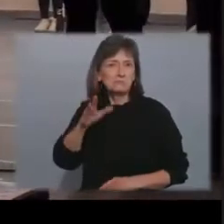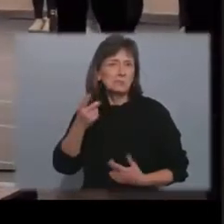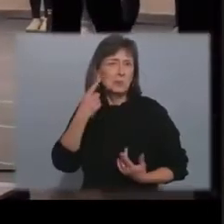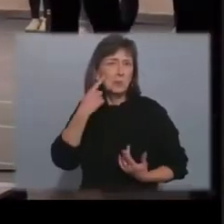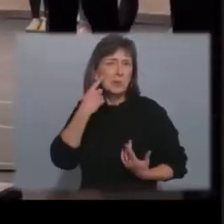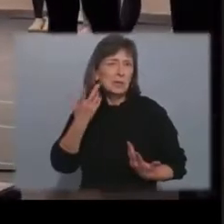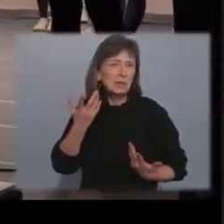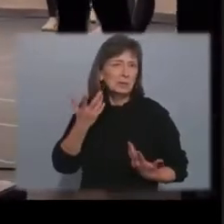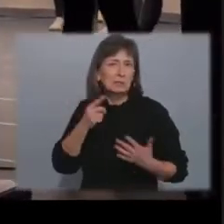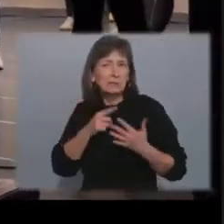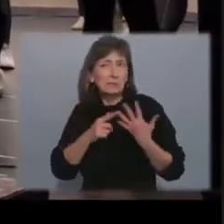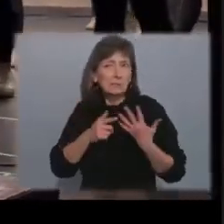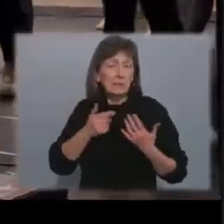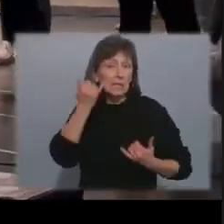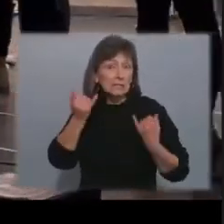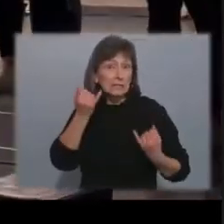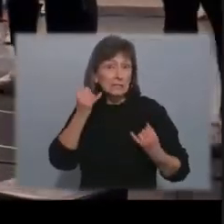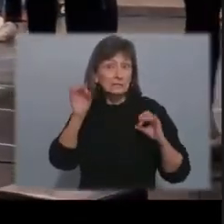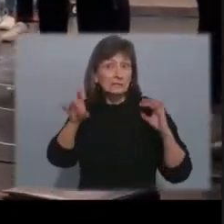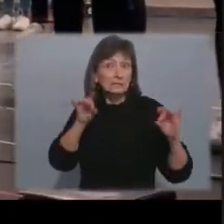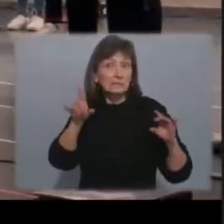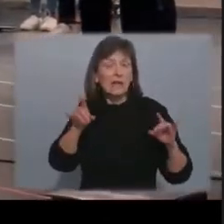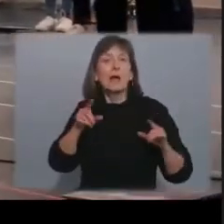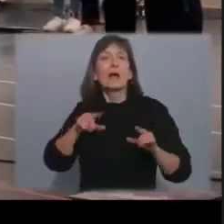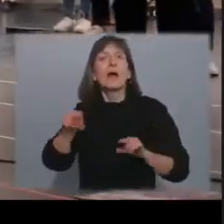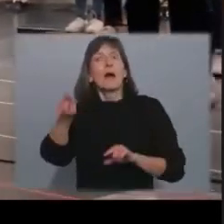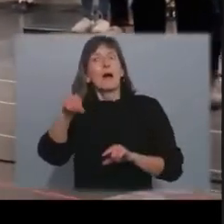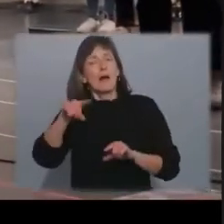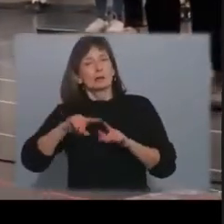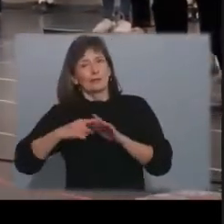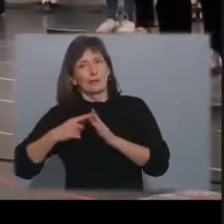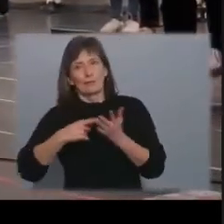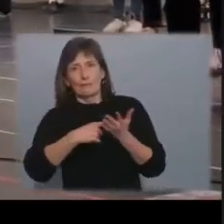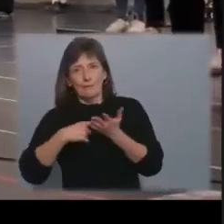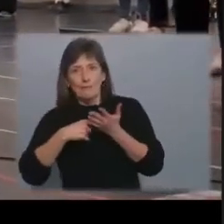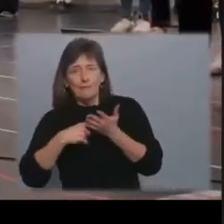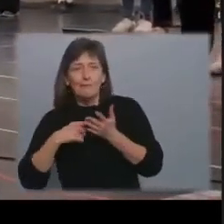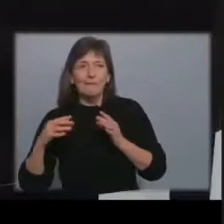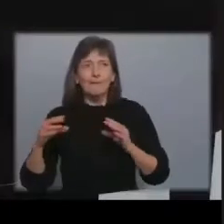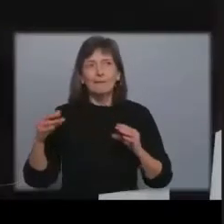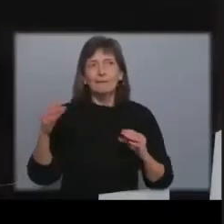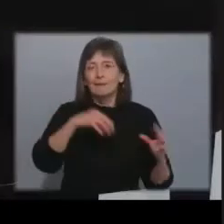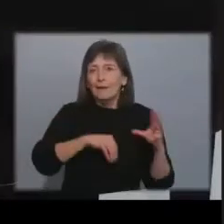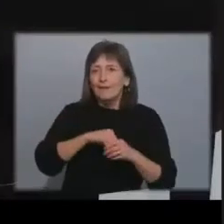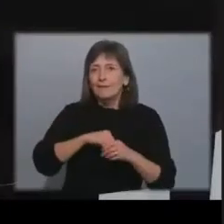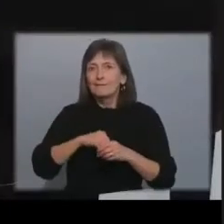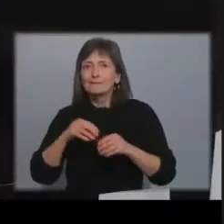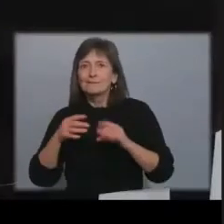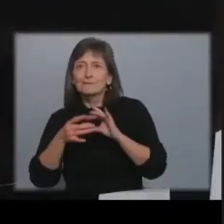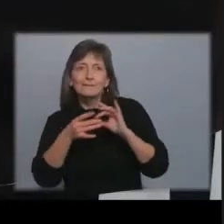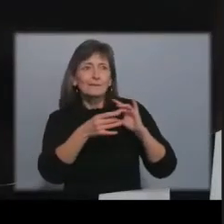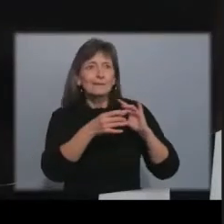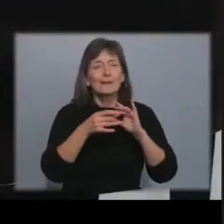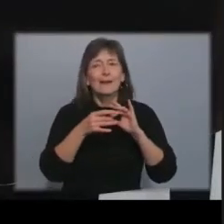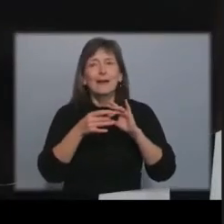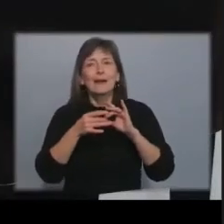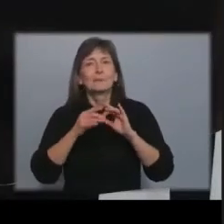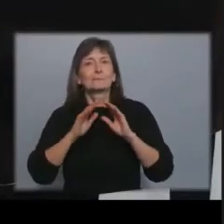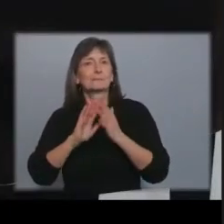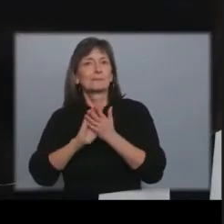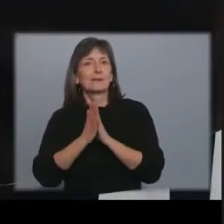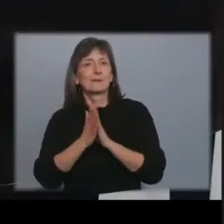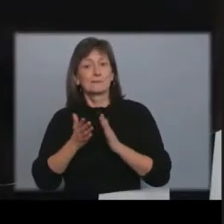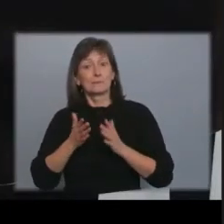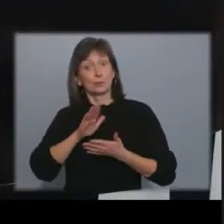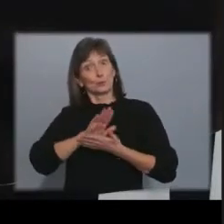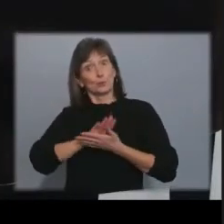why don't we do that and then they start to get involved and that's when you see you see students really take ownership of things and